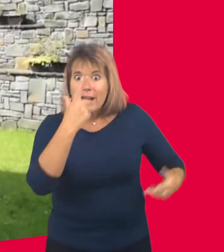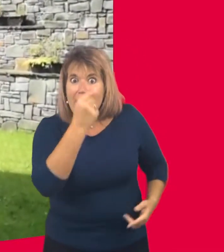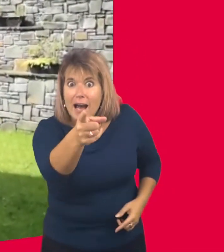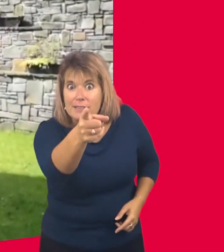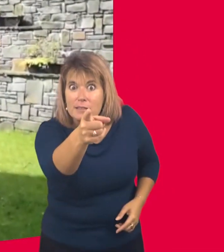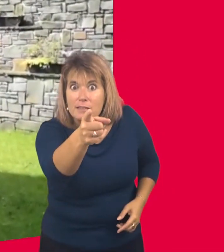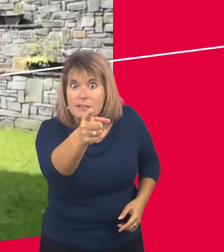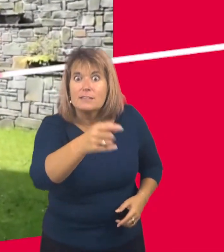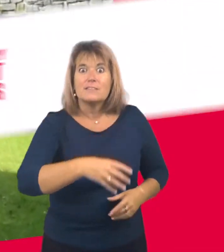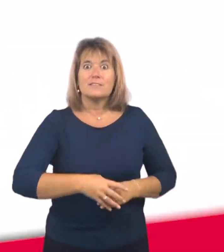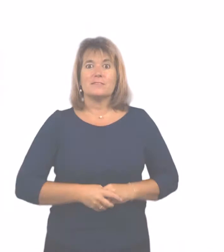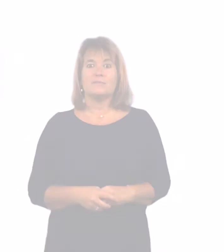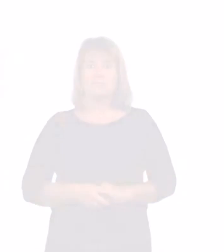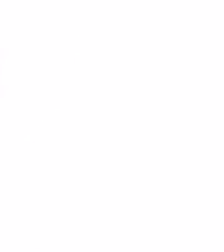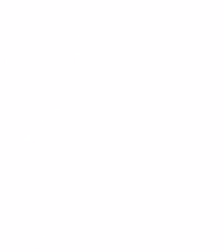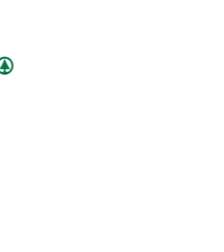how many can you do